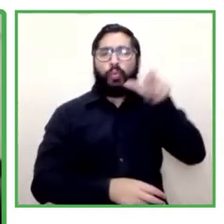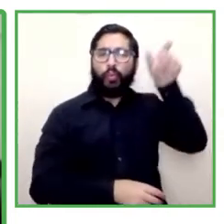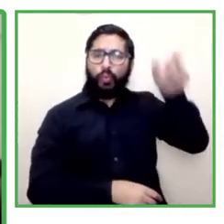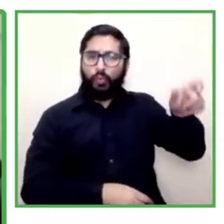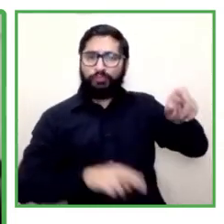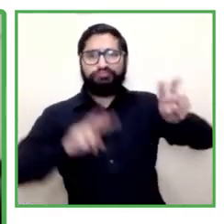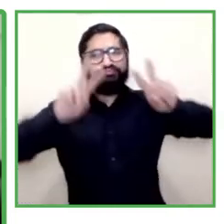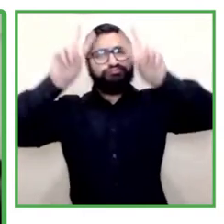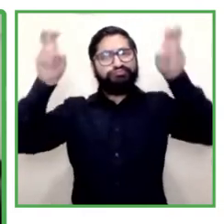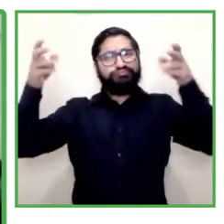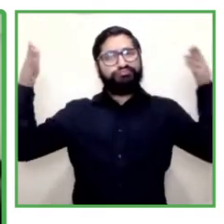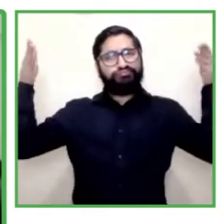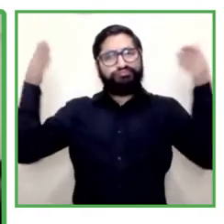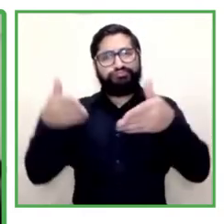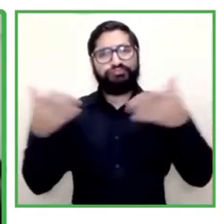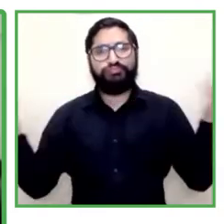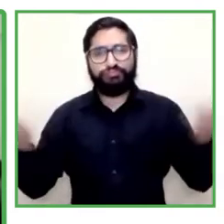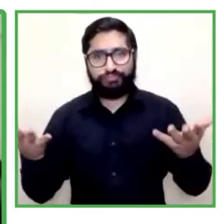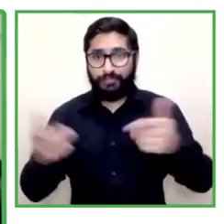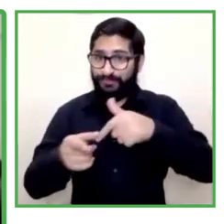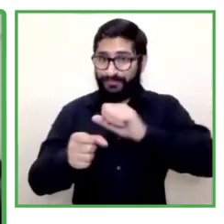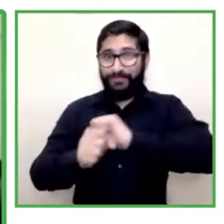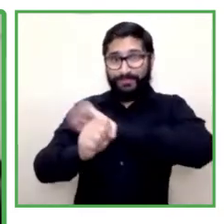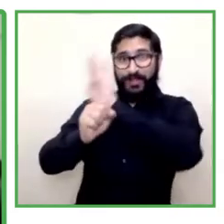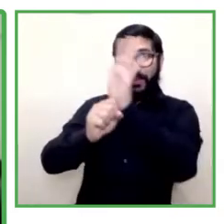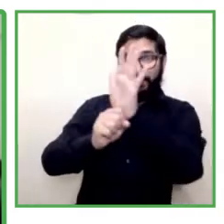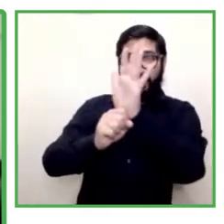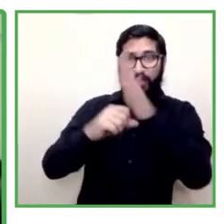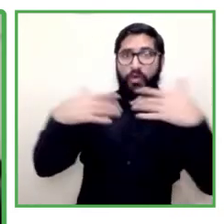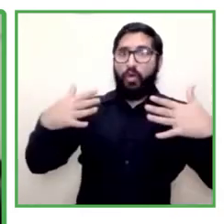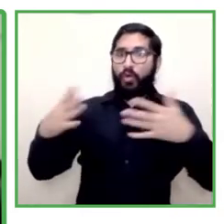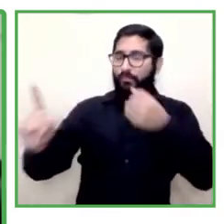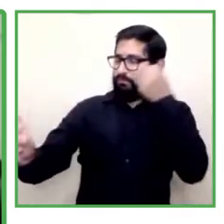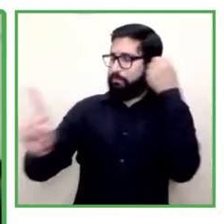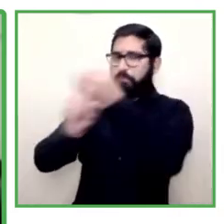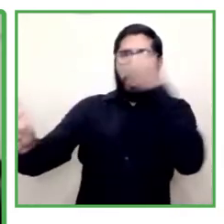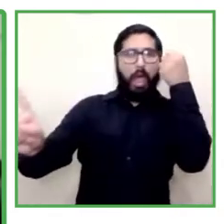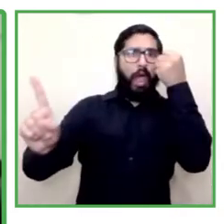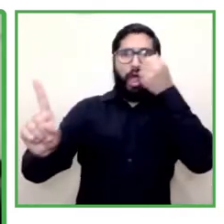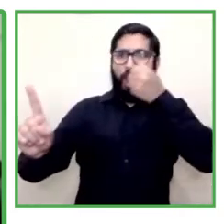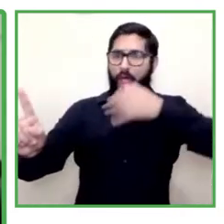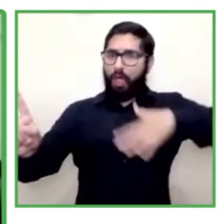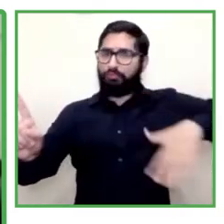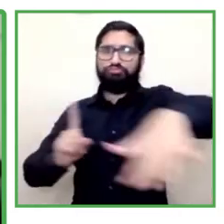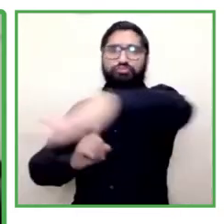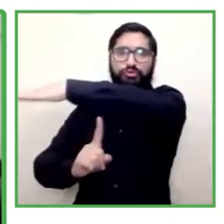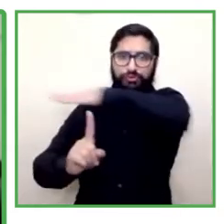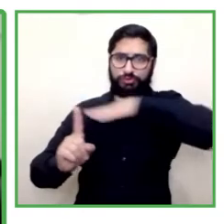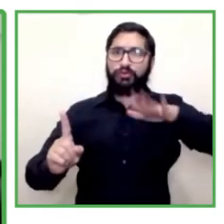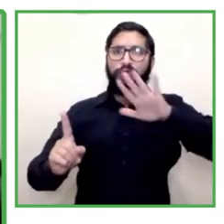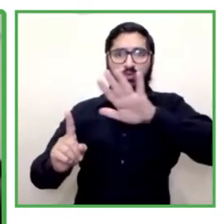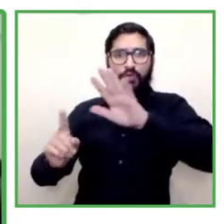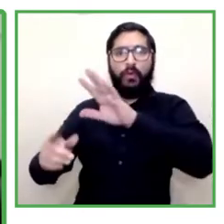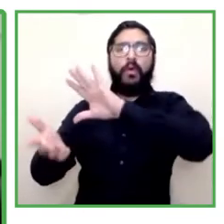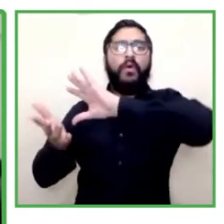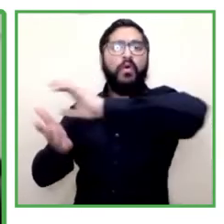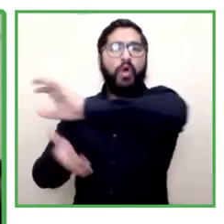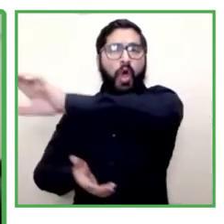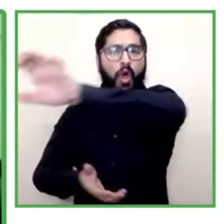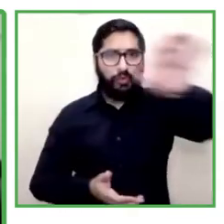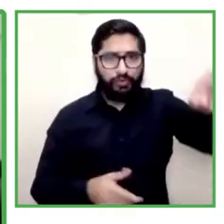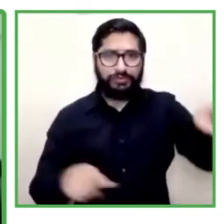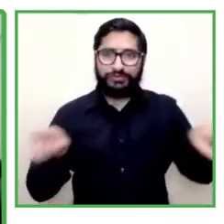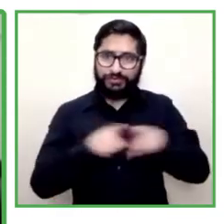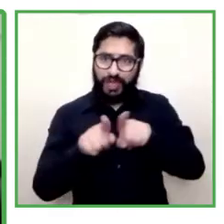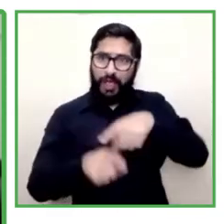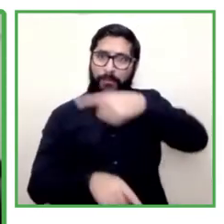context, these very powerful impact that the pandemic has had in this region and throughout the world, we can